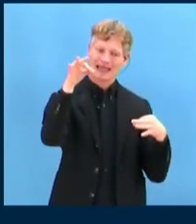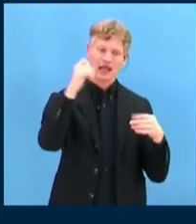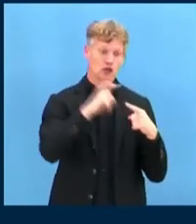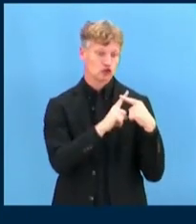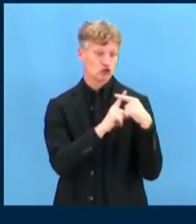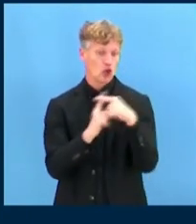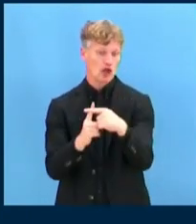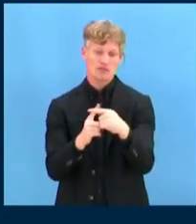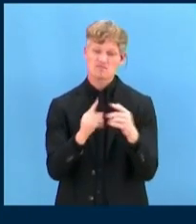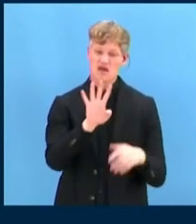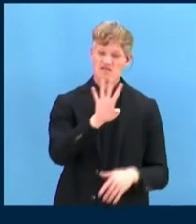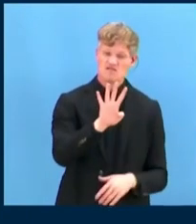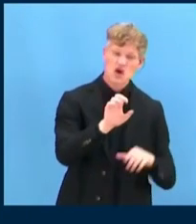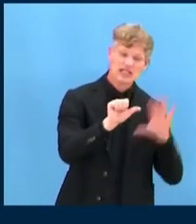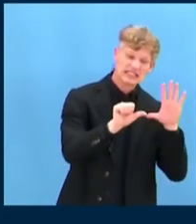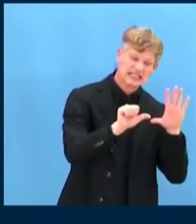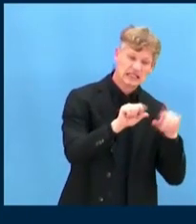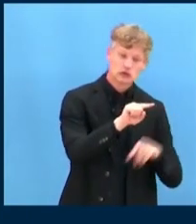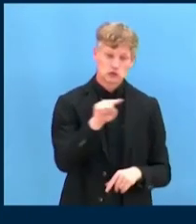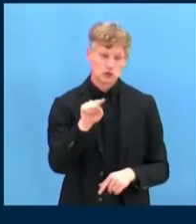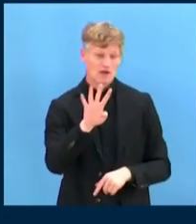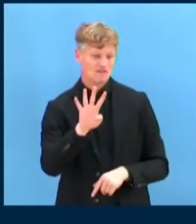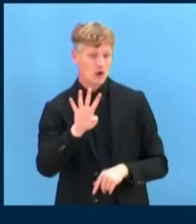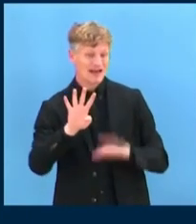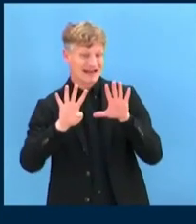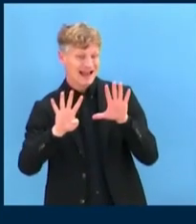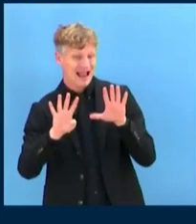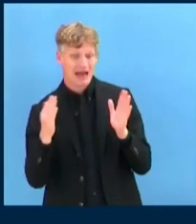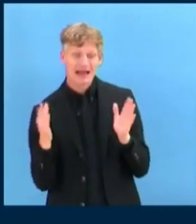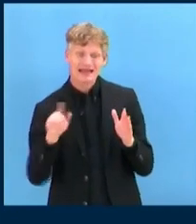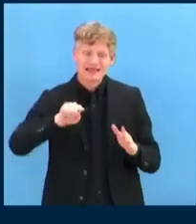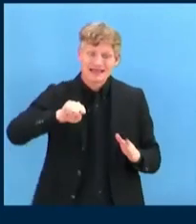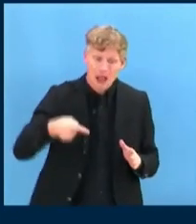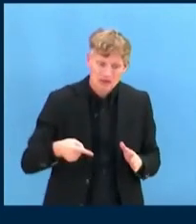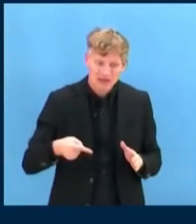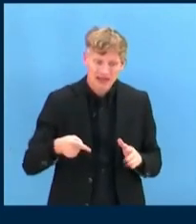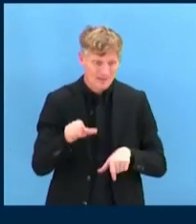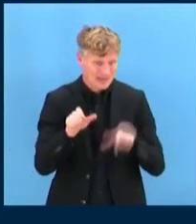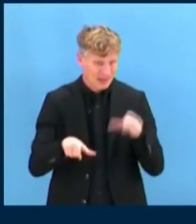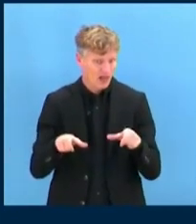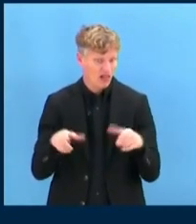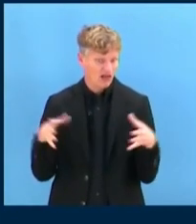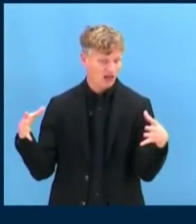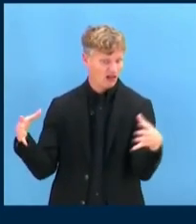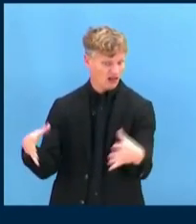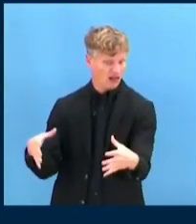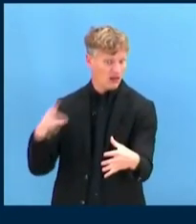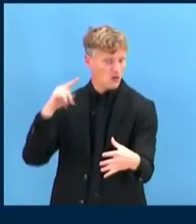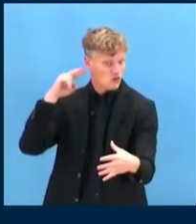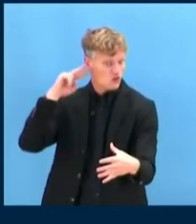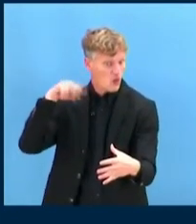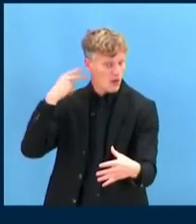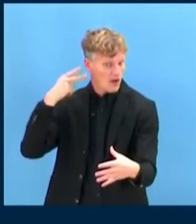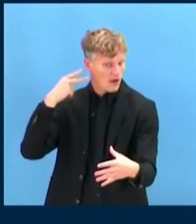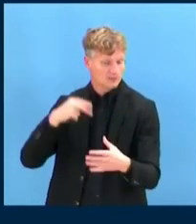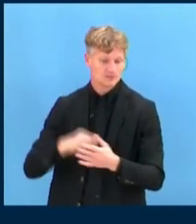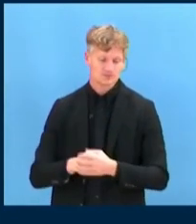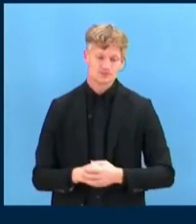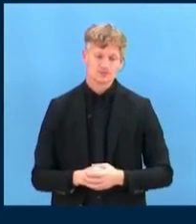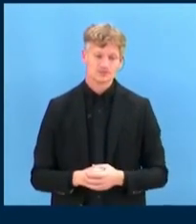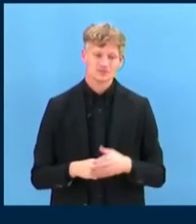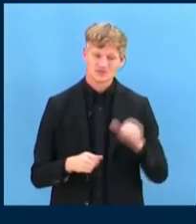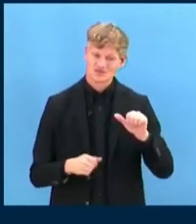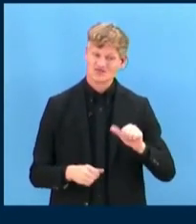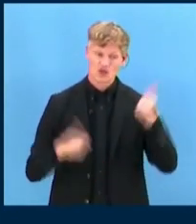people belonging to these communities. And the analysis shows that the act from the first wave, which quarantined more than